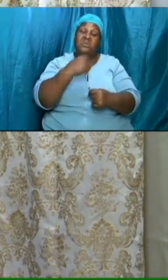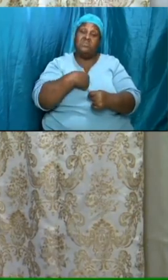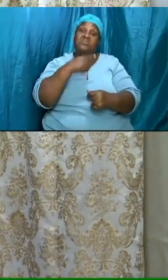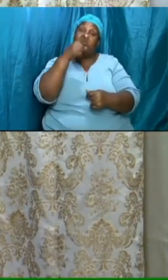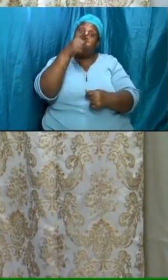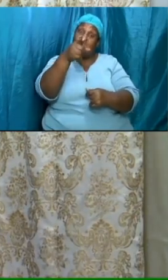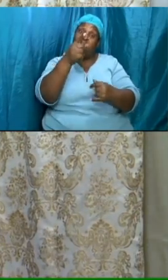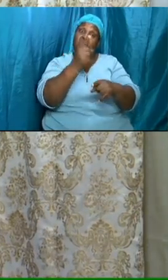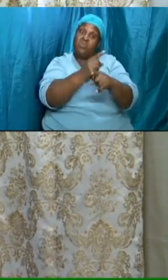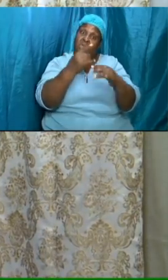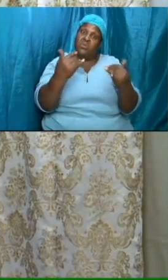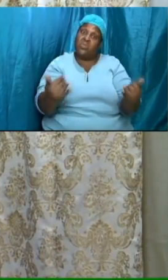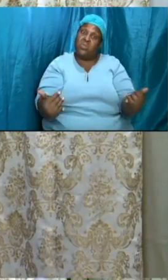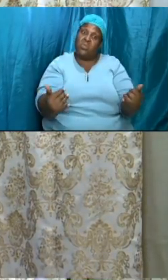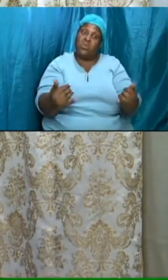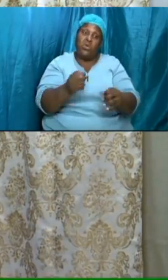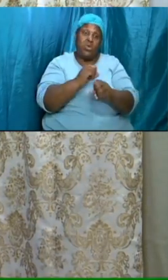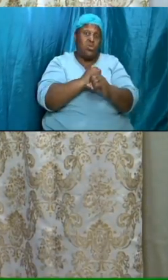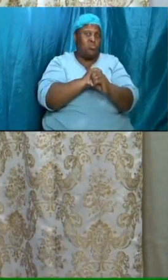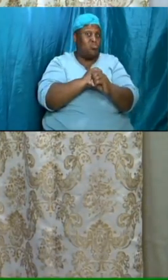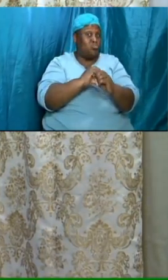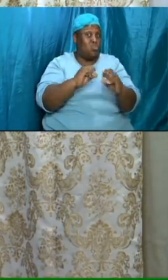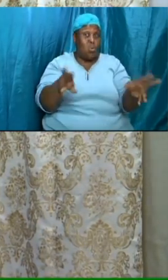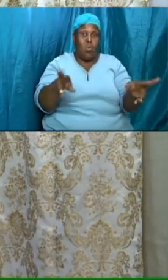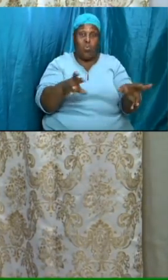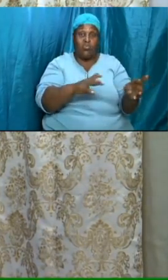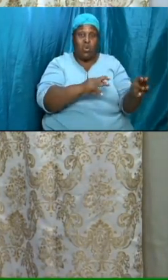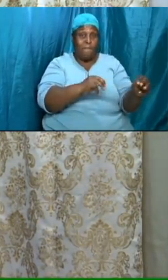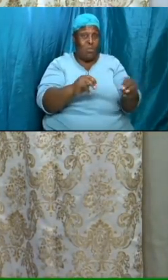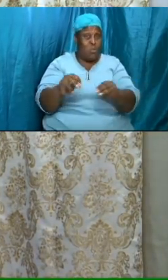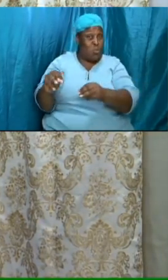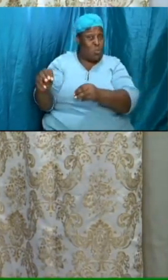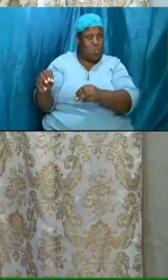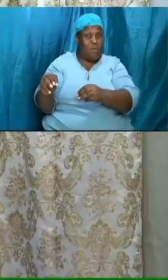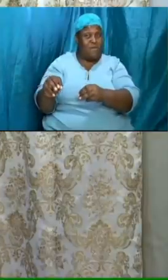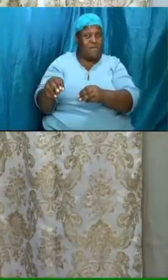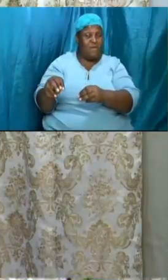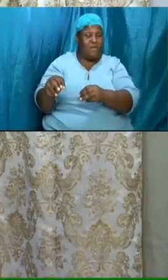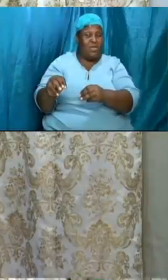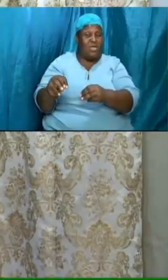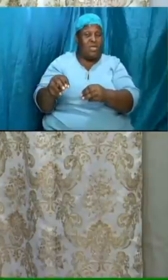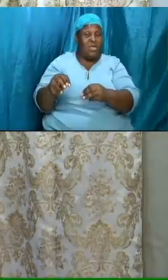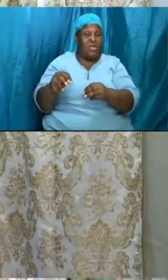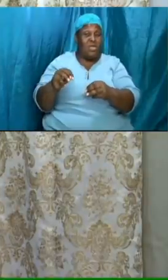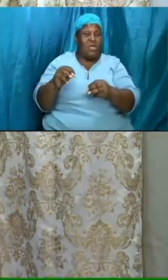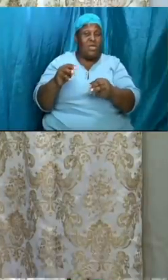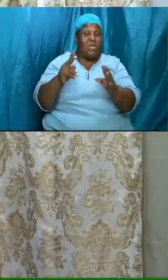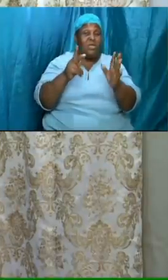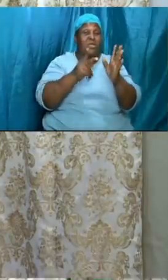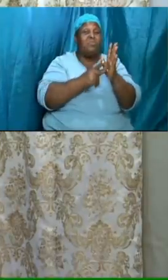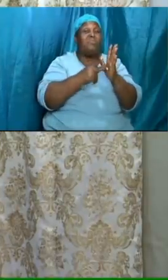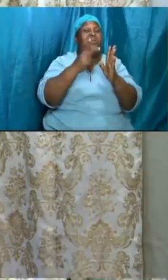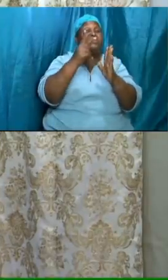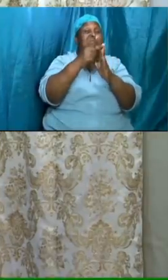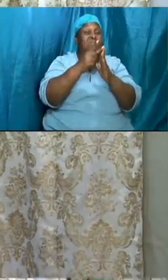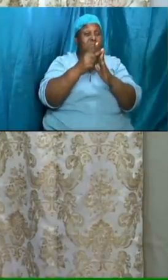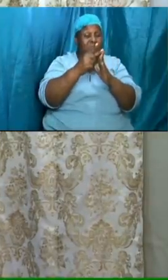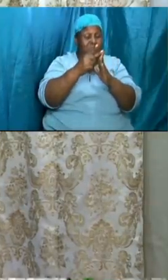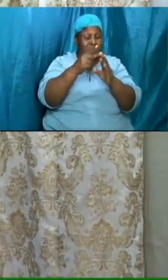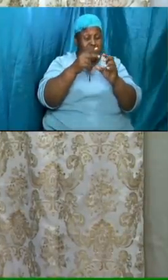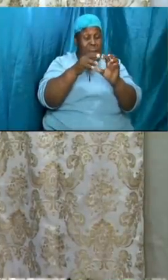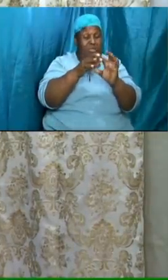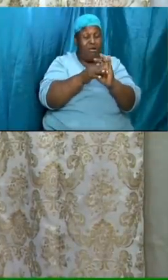don't remove the ancient landmark pray fast